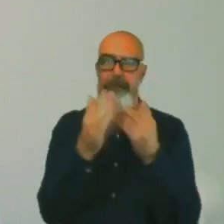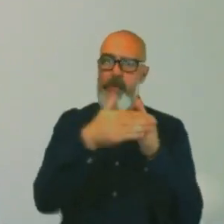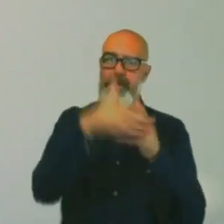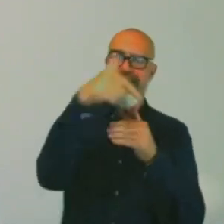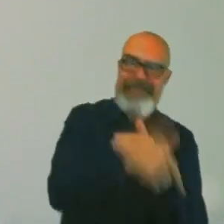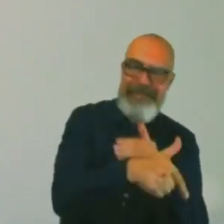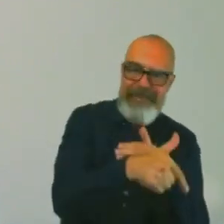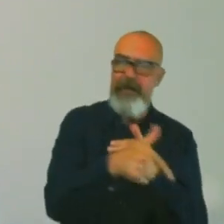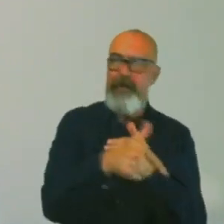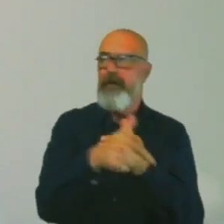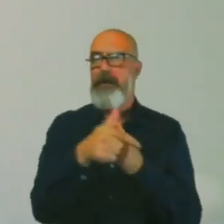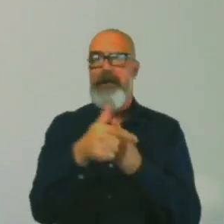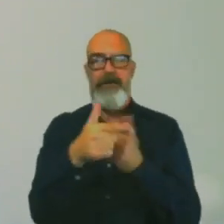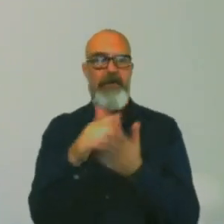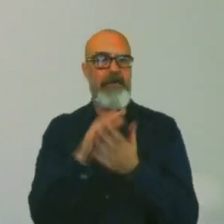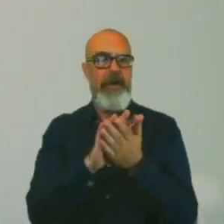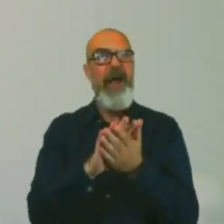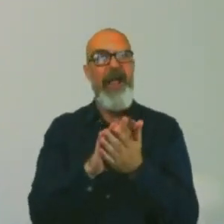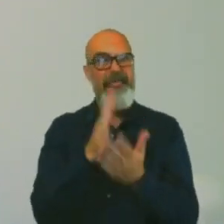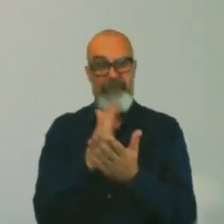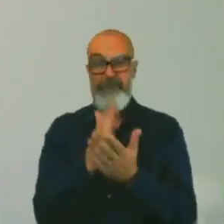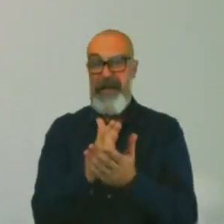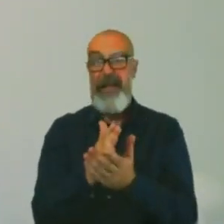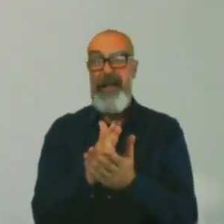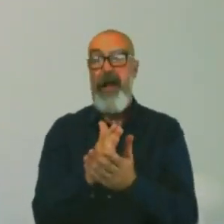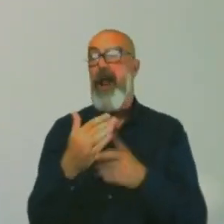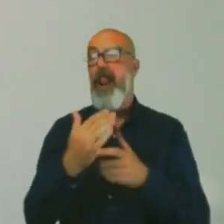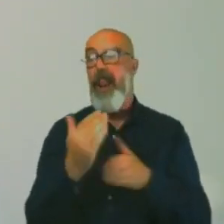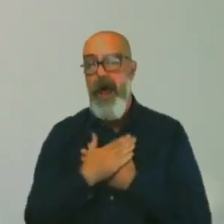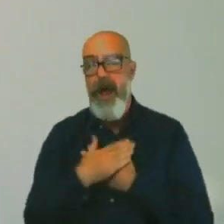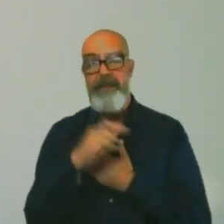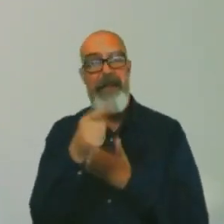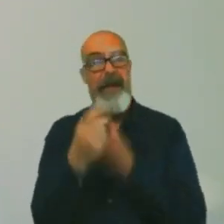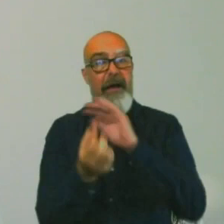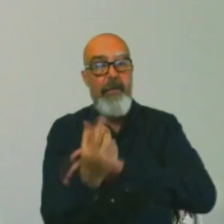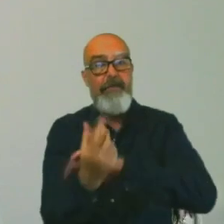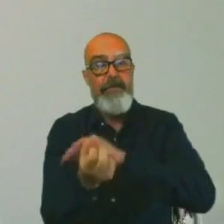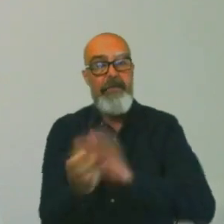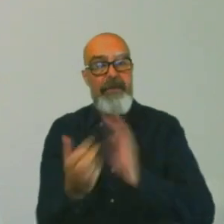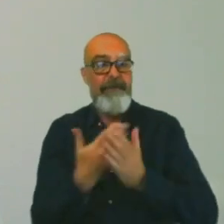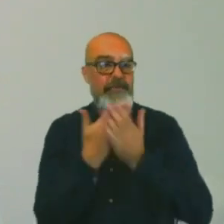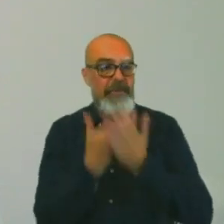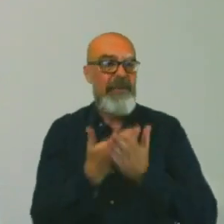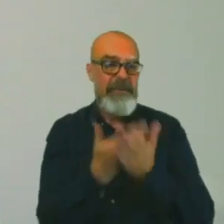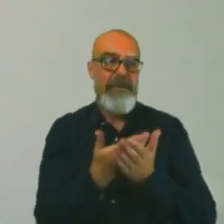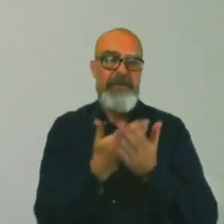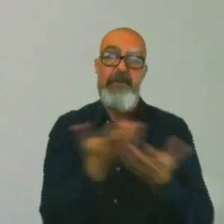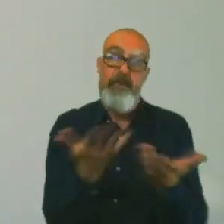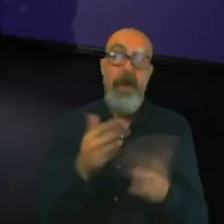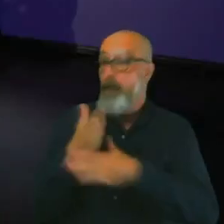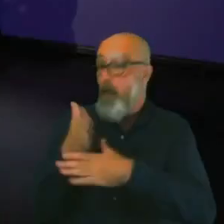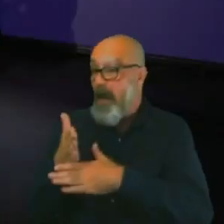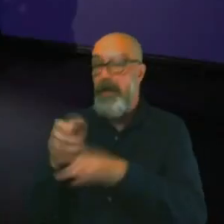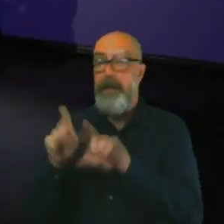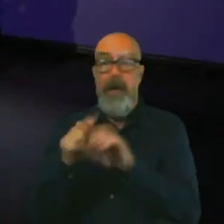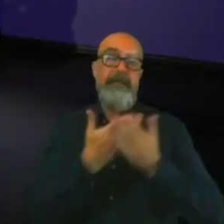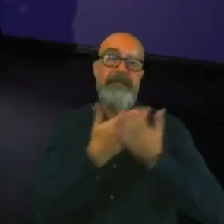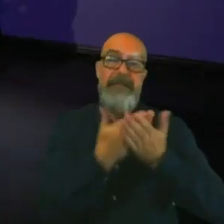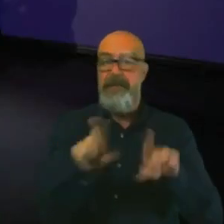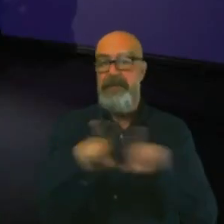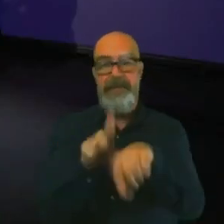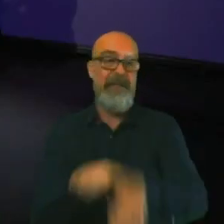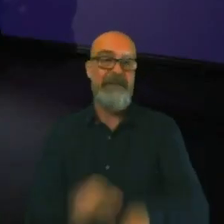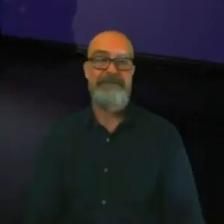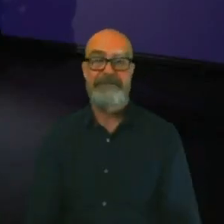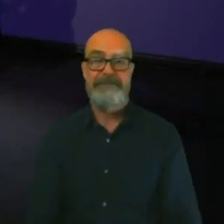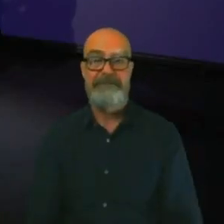love that I have the opportunity to study, even though I am working and doing research. I say this to young people all the time. You know,